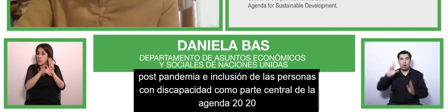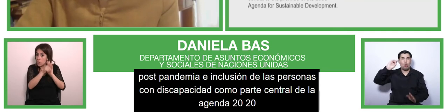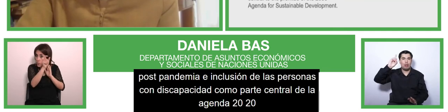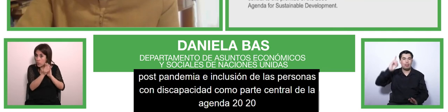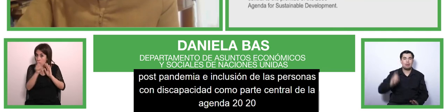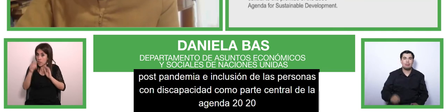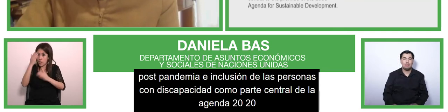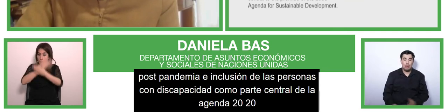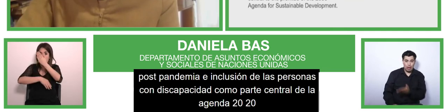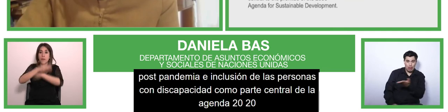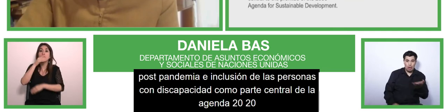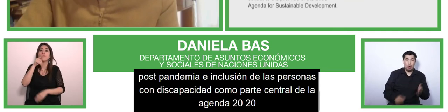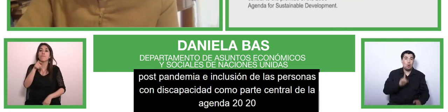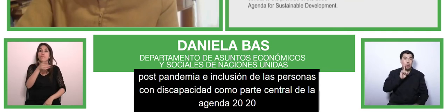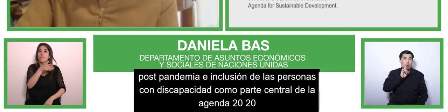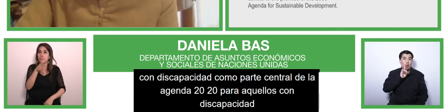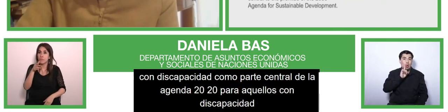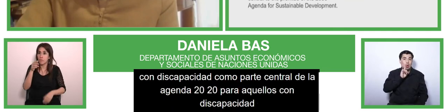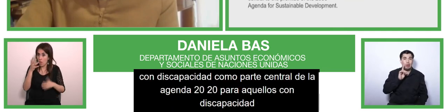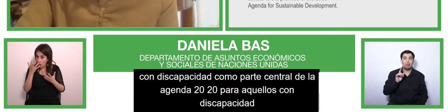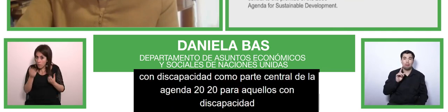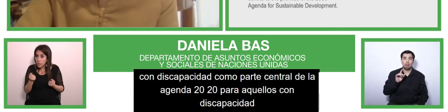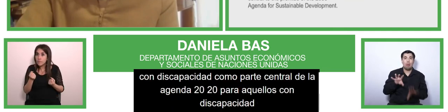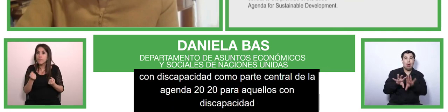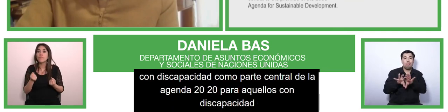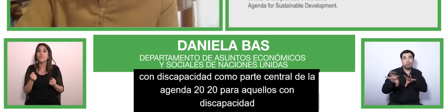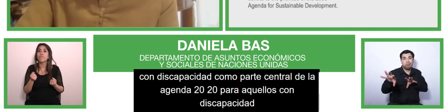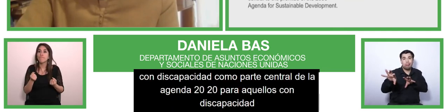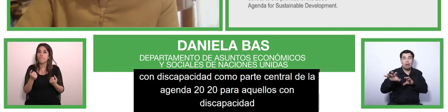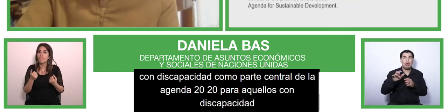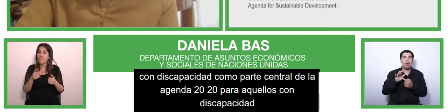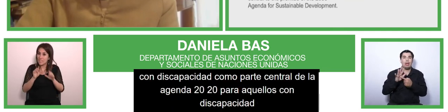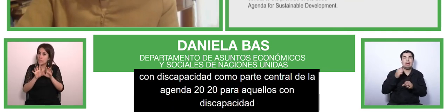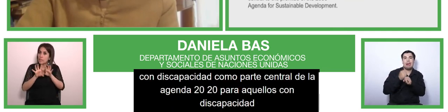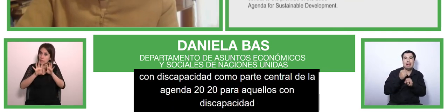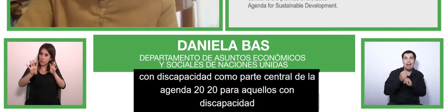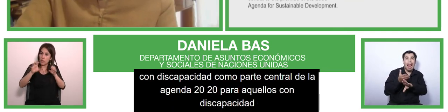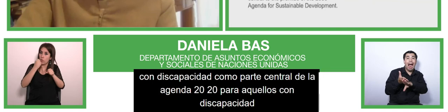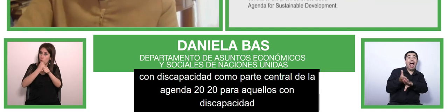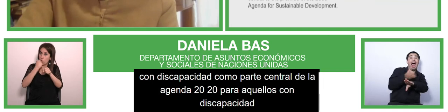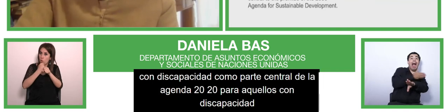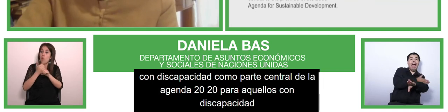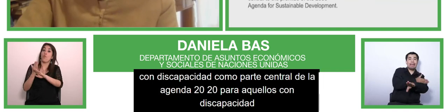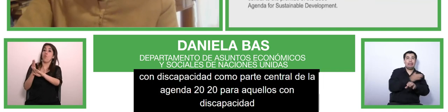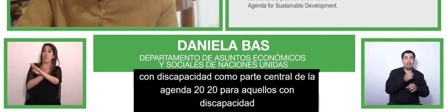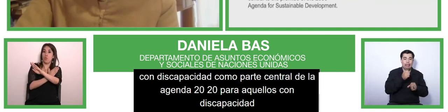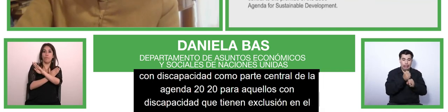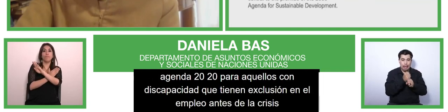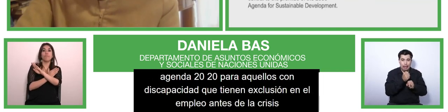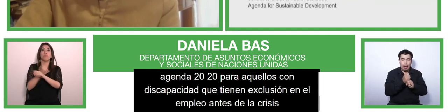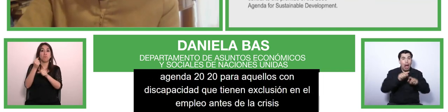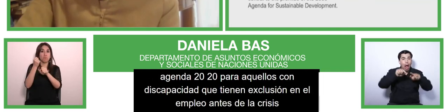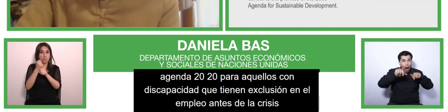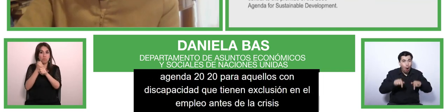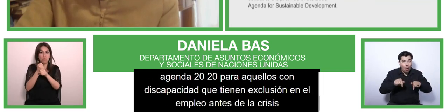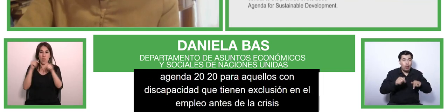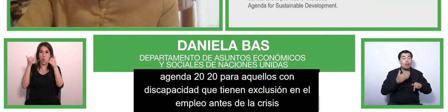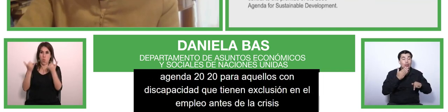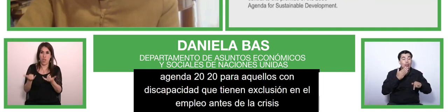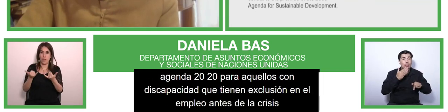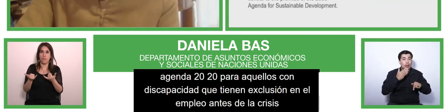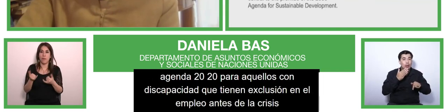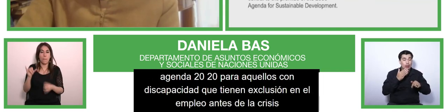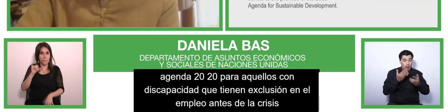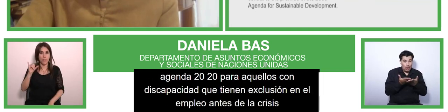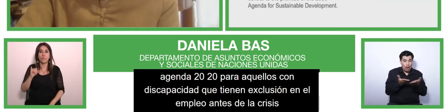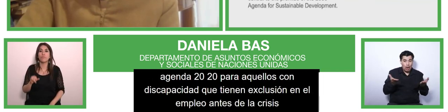employment before this crisis are now more likely to lose their job and will most